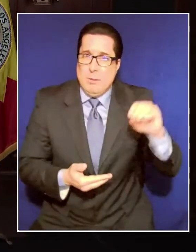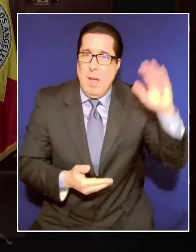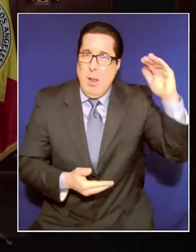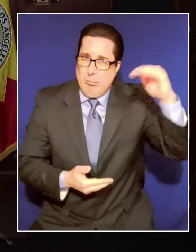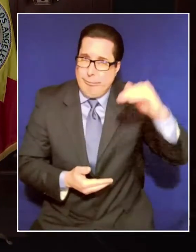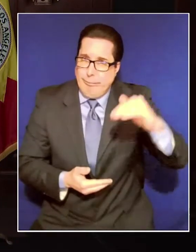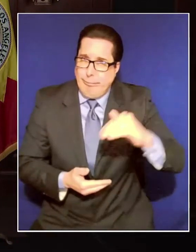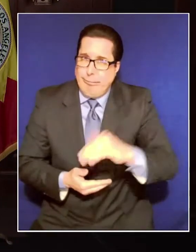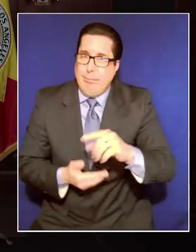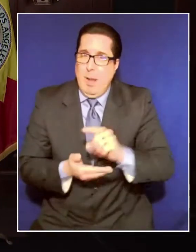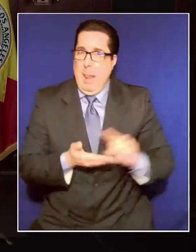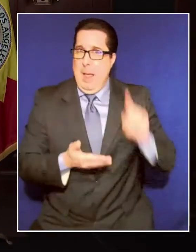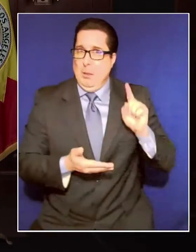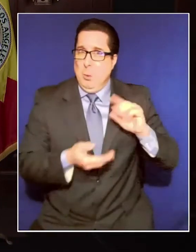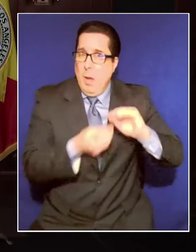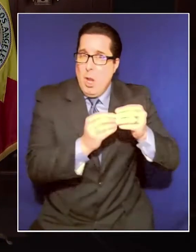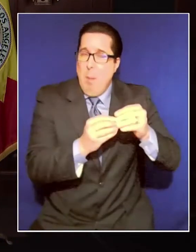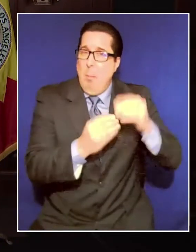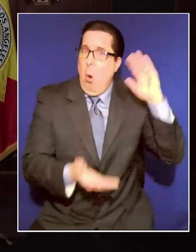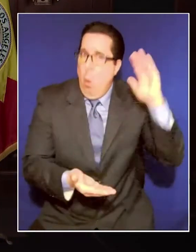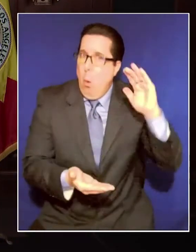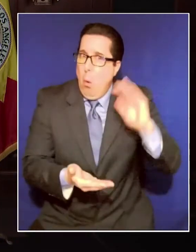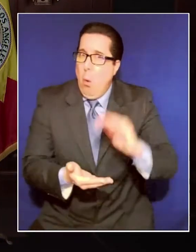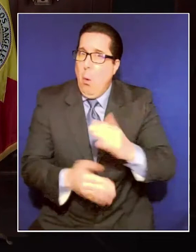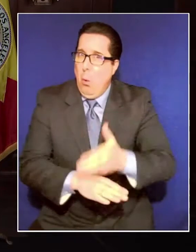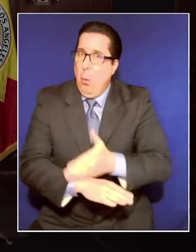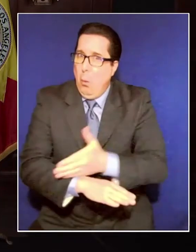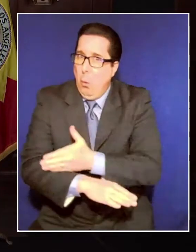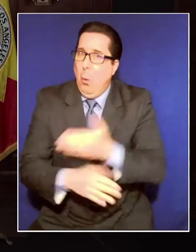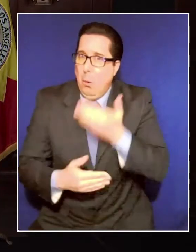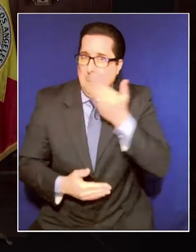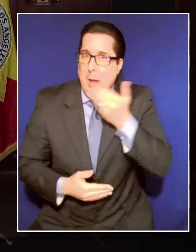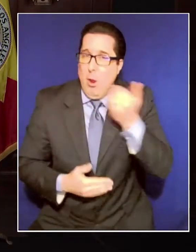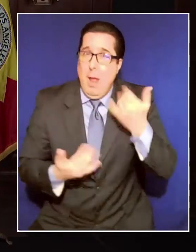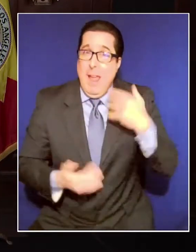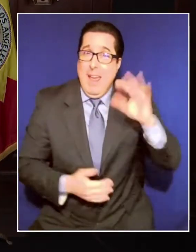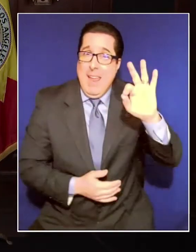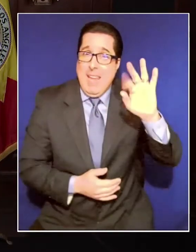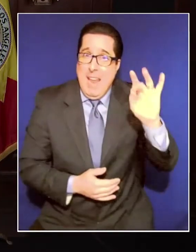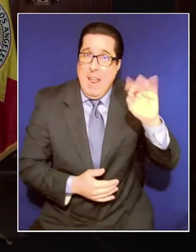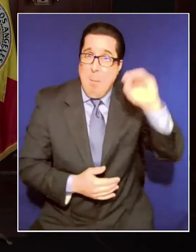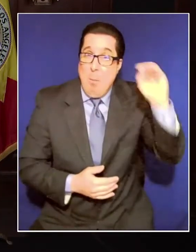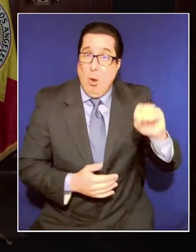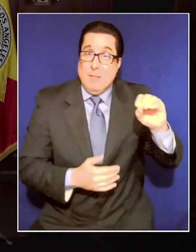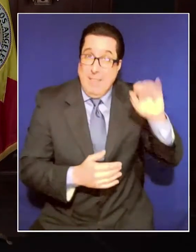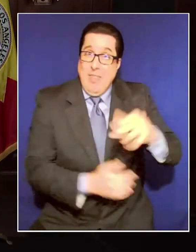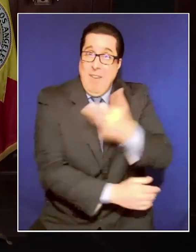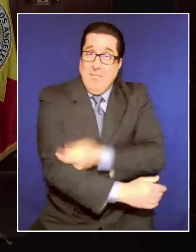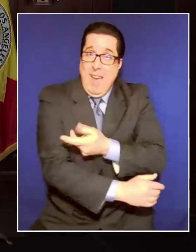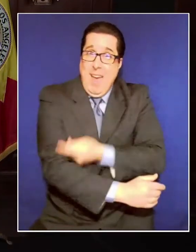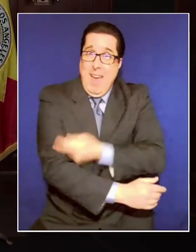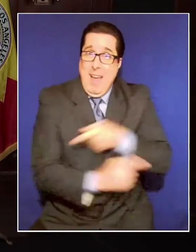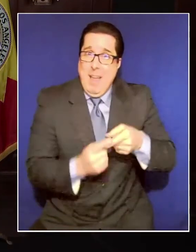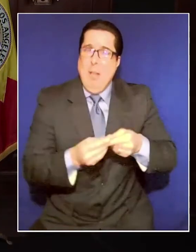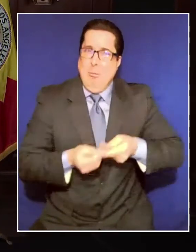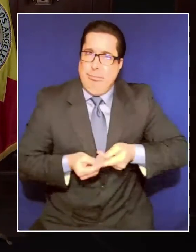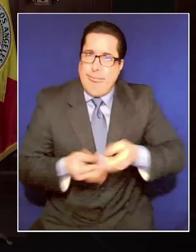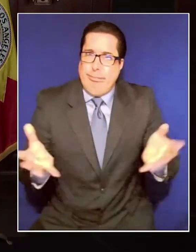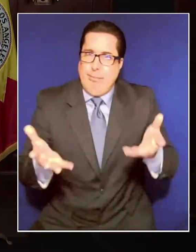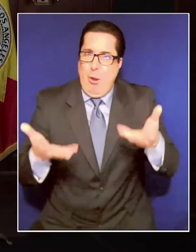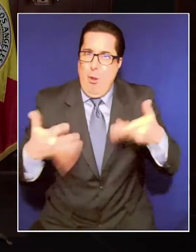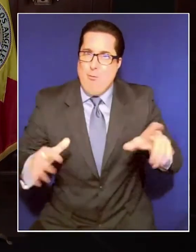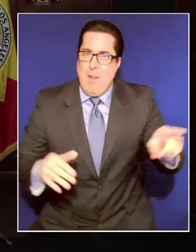of. We have distributed 98% of all doses of vaccines that we have been given. That's right,